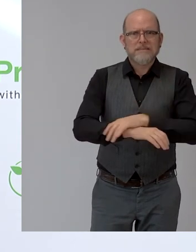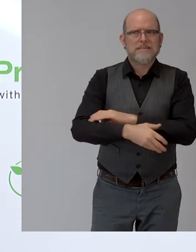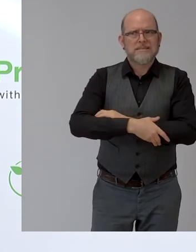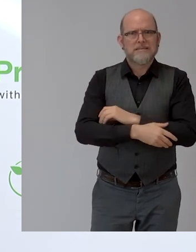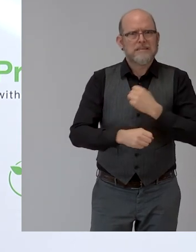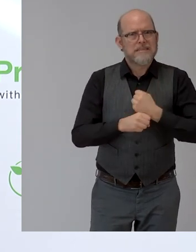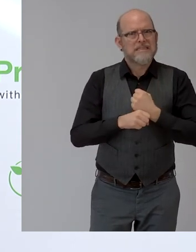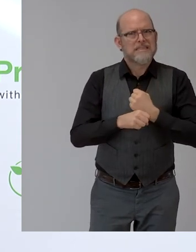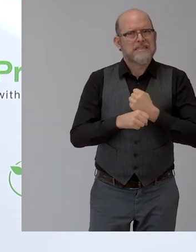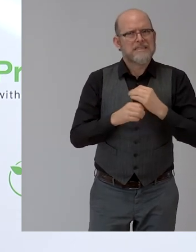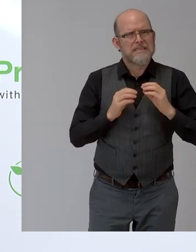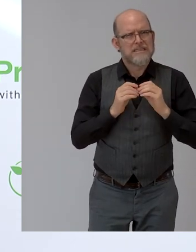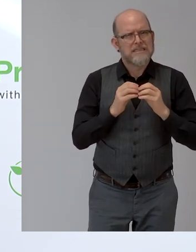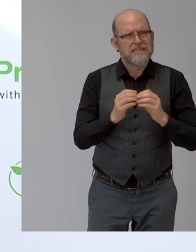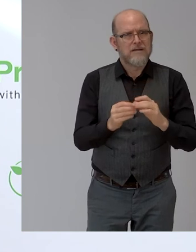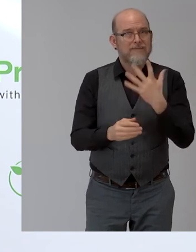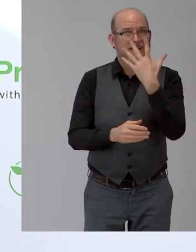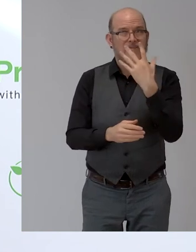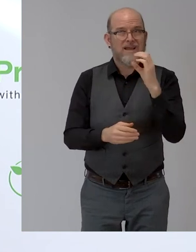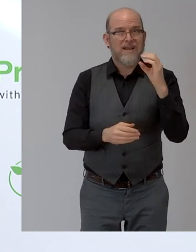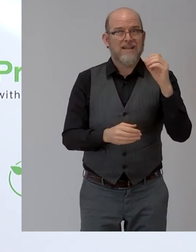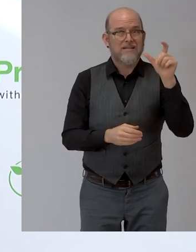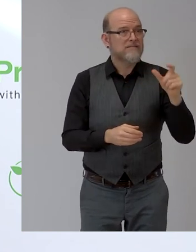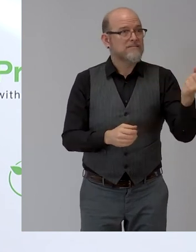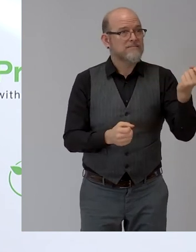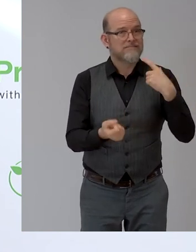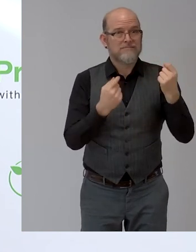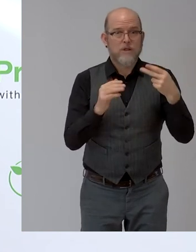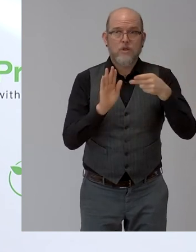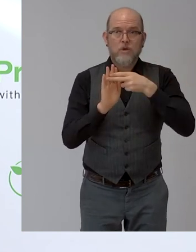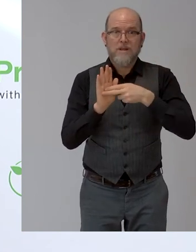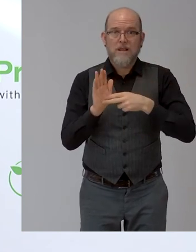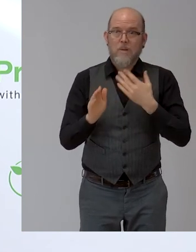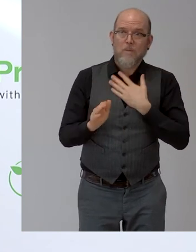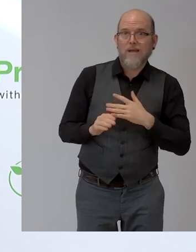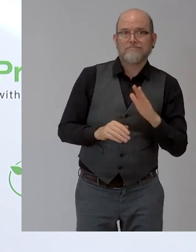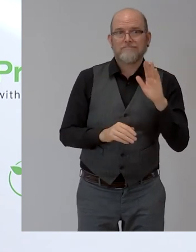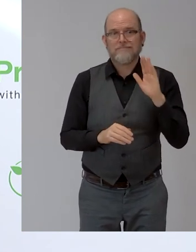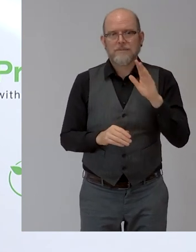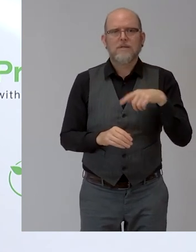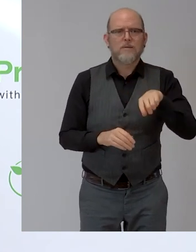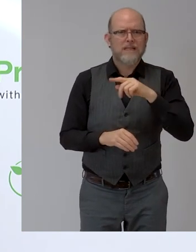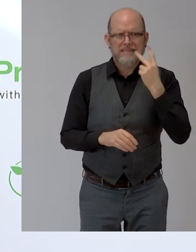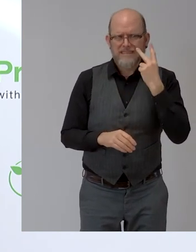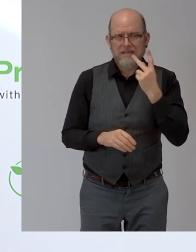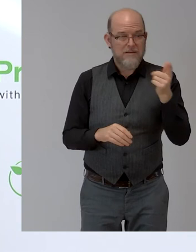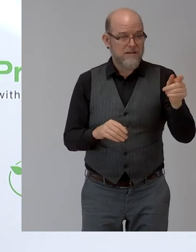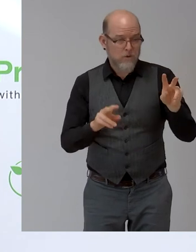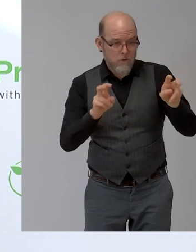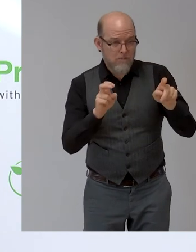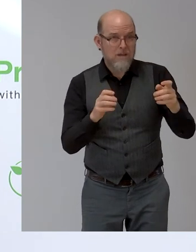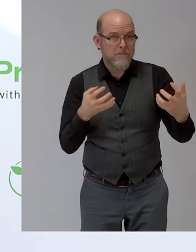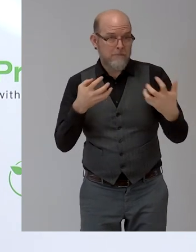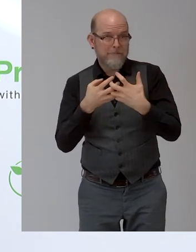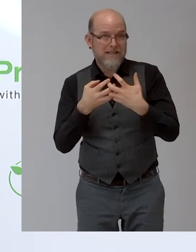and we basically do the first step of evaluation. We determine if it's on topic. This year's topic is employment for persons